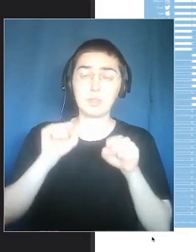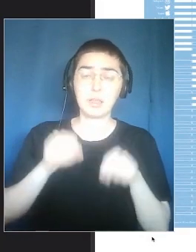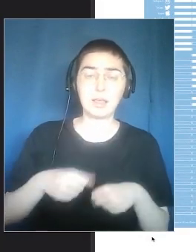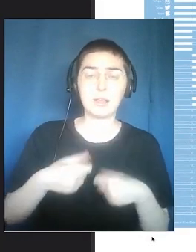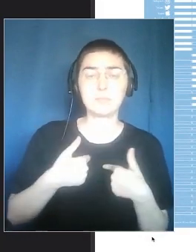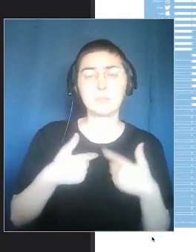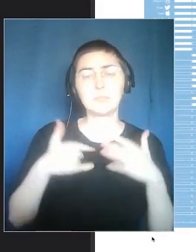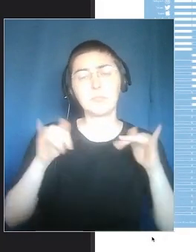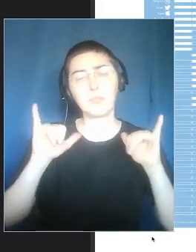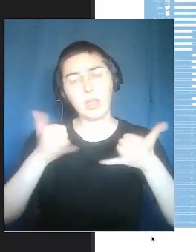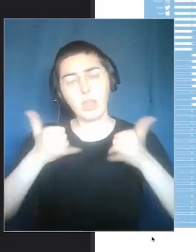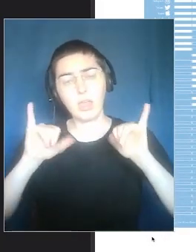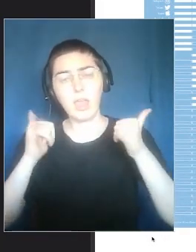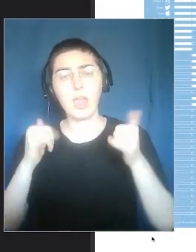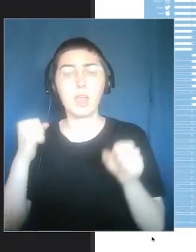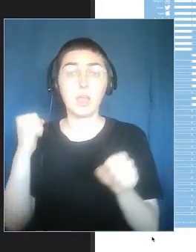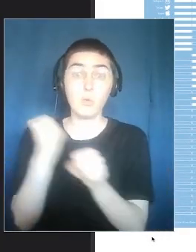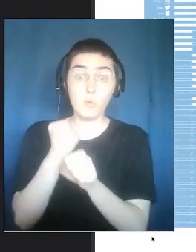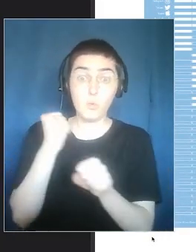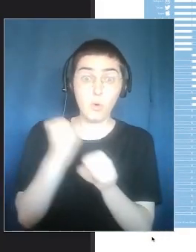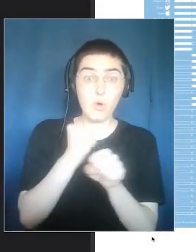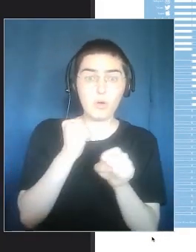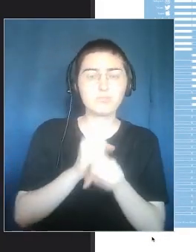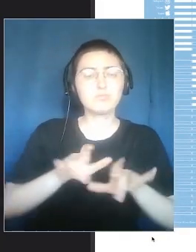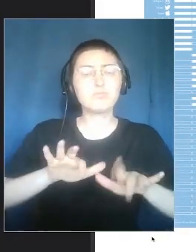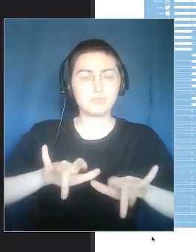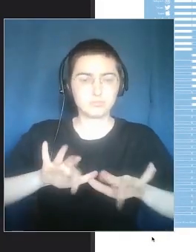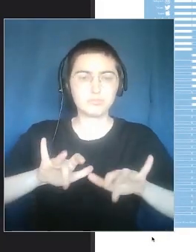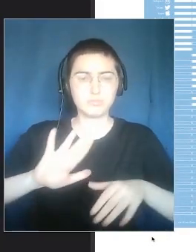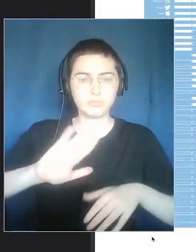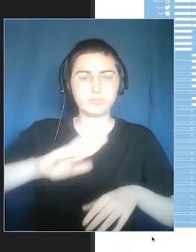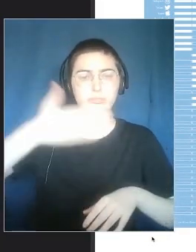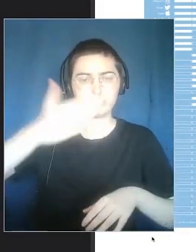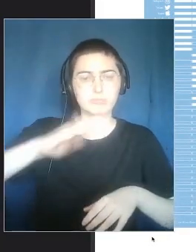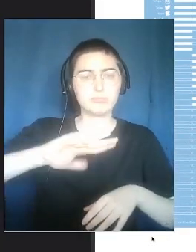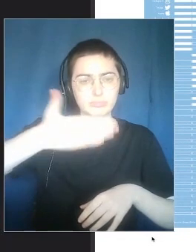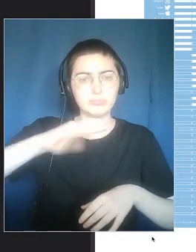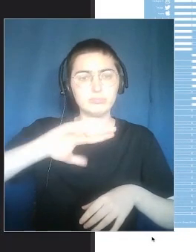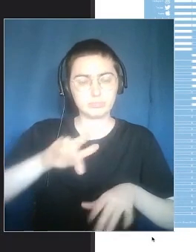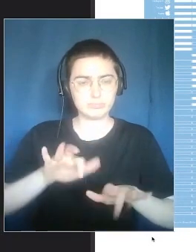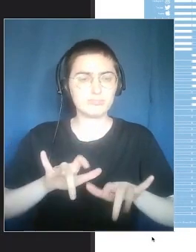new technologies that can be applied in also in study and work.